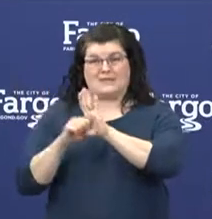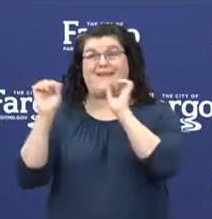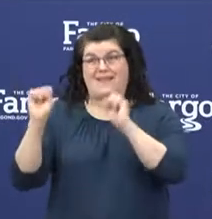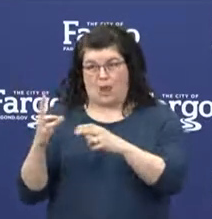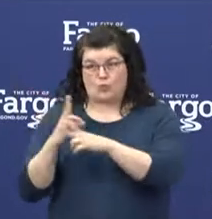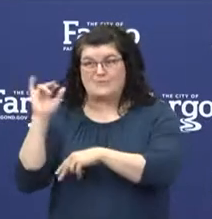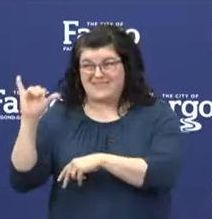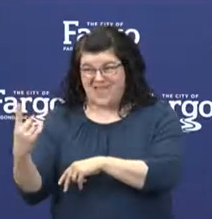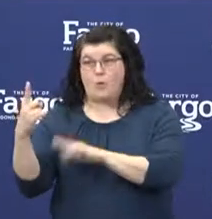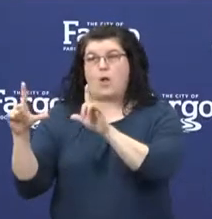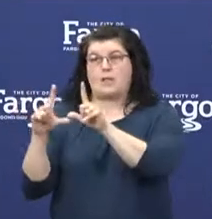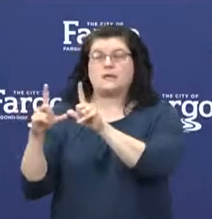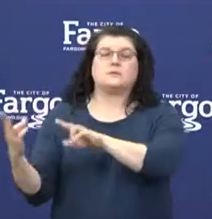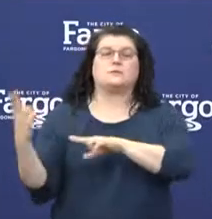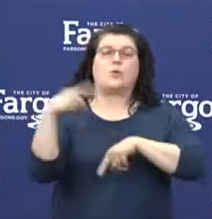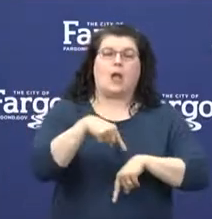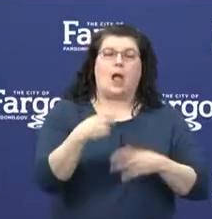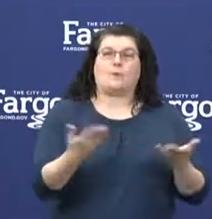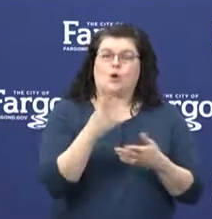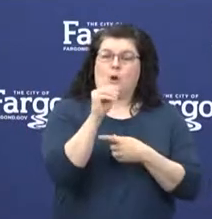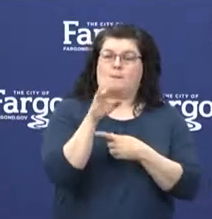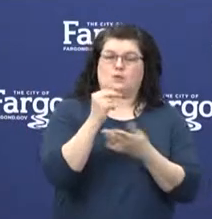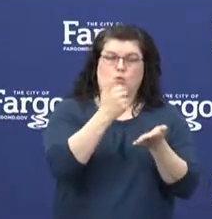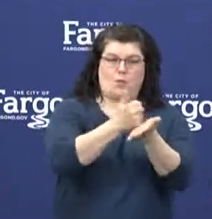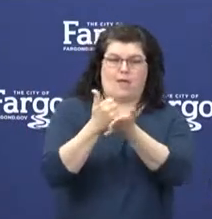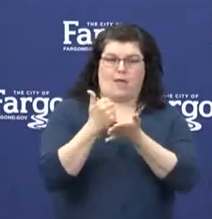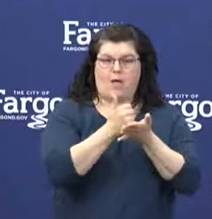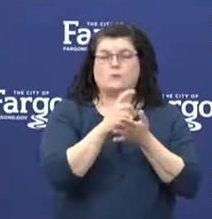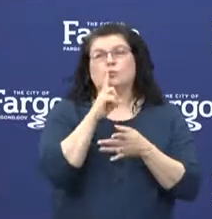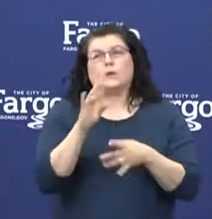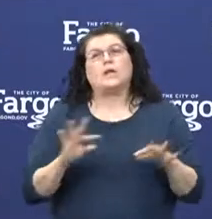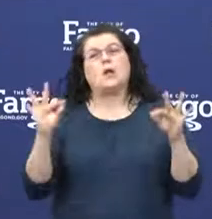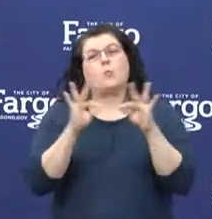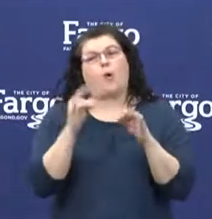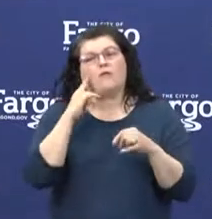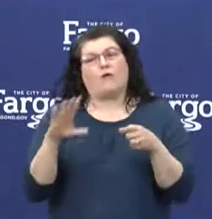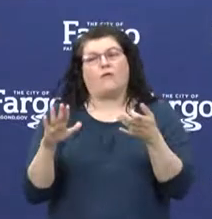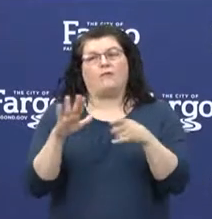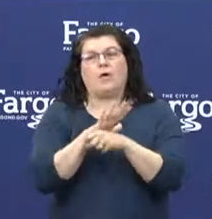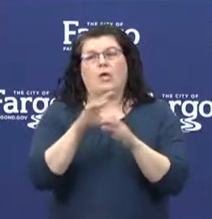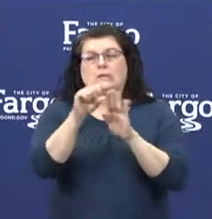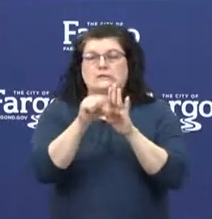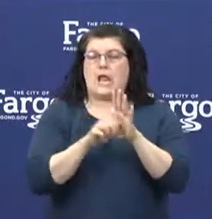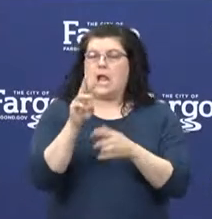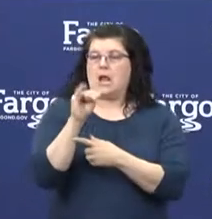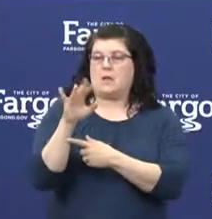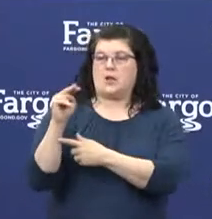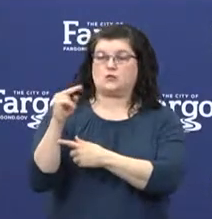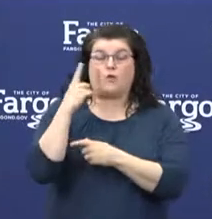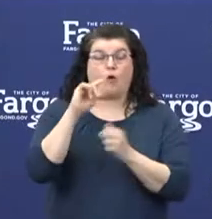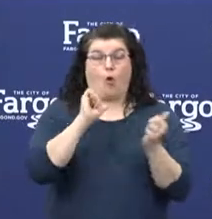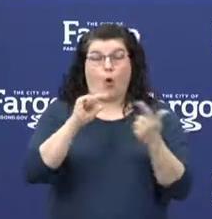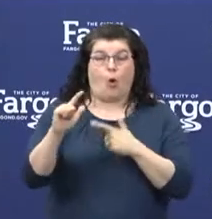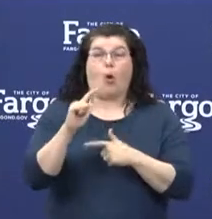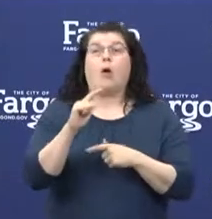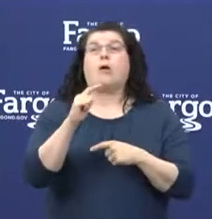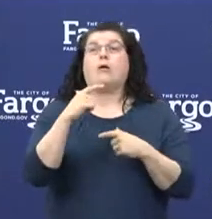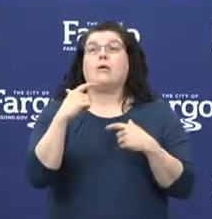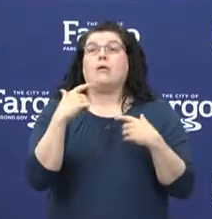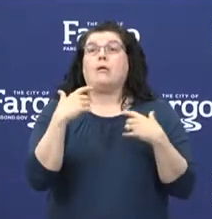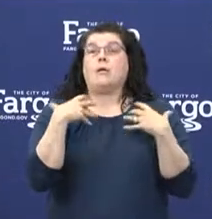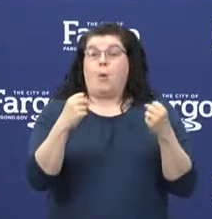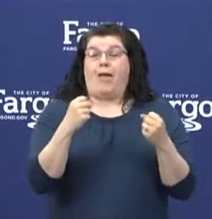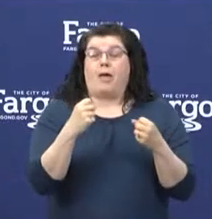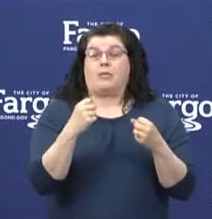Minnesota health care facilities. This is very important across the state of Minnesota so the health care facilities can hire